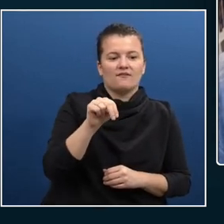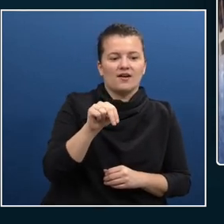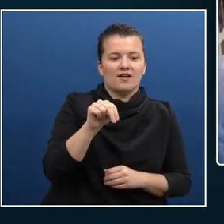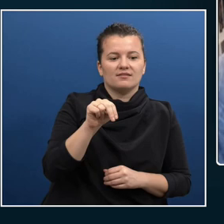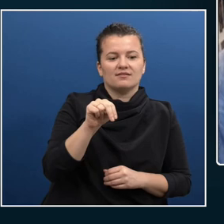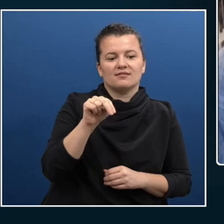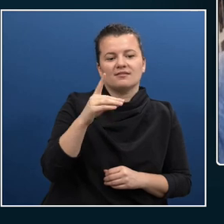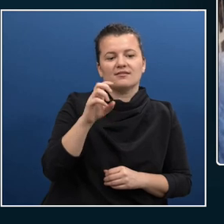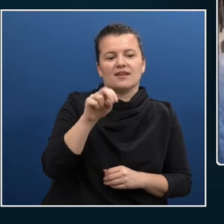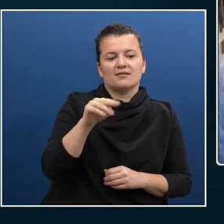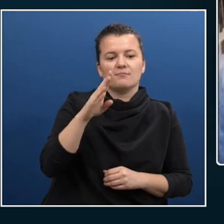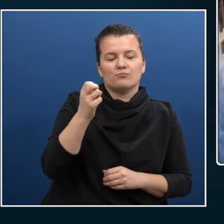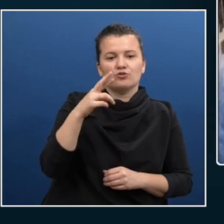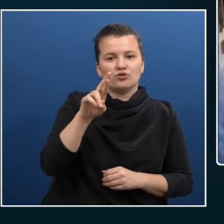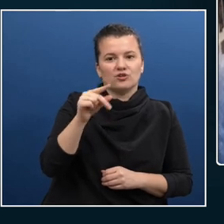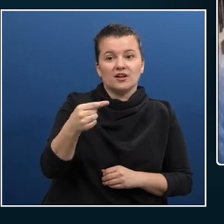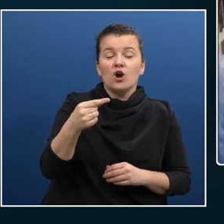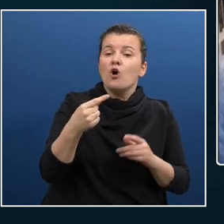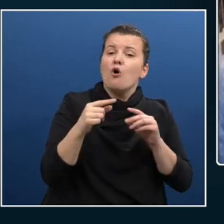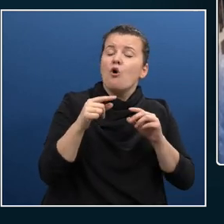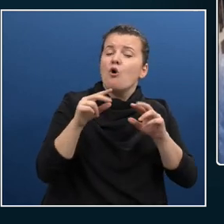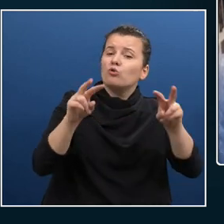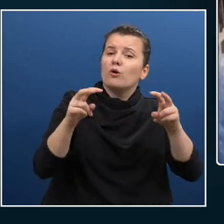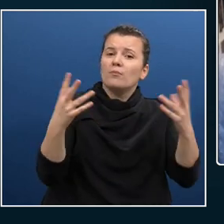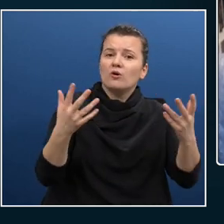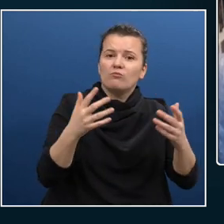using Markdown and Azure DevOps.